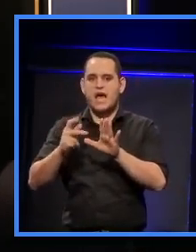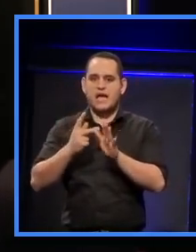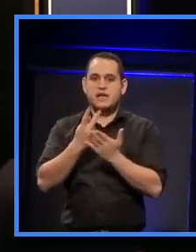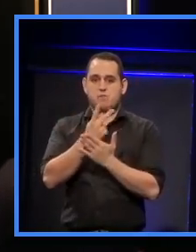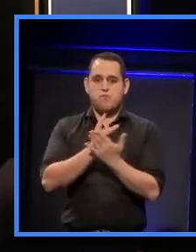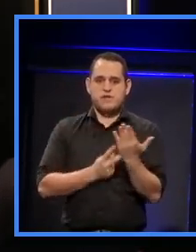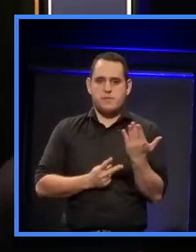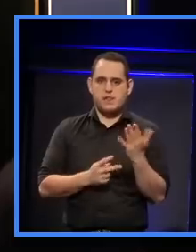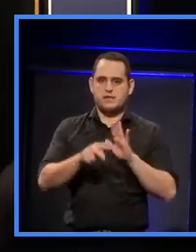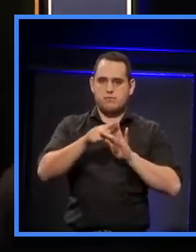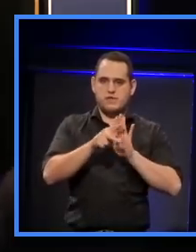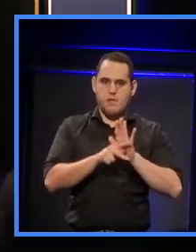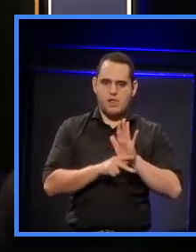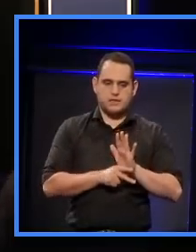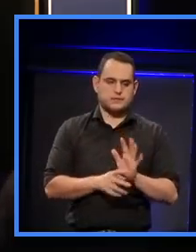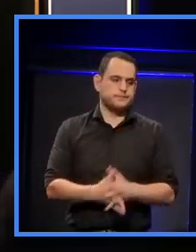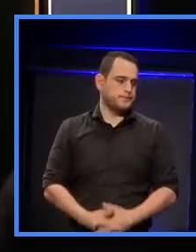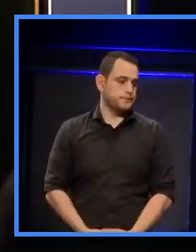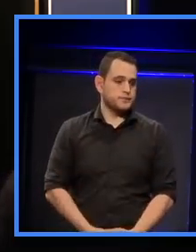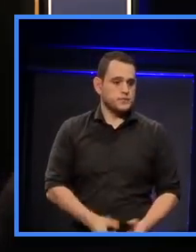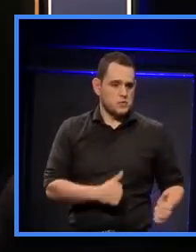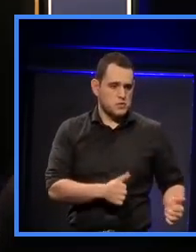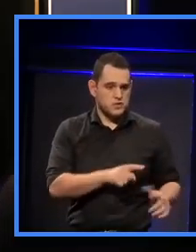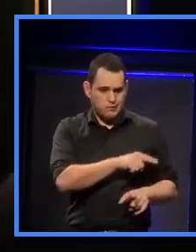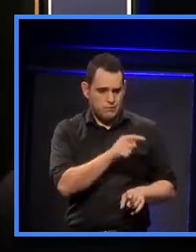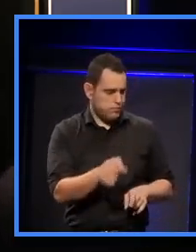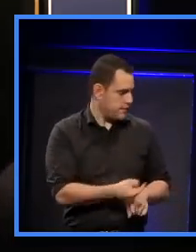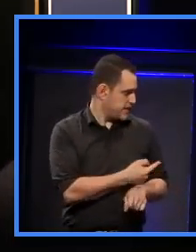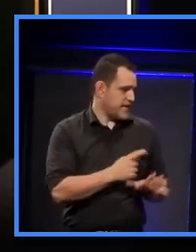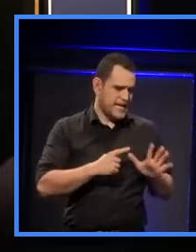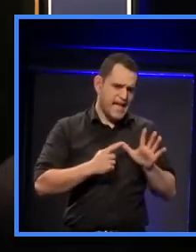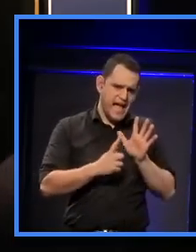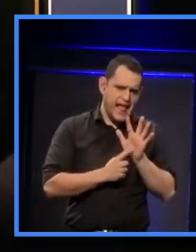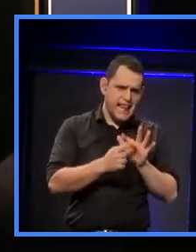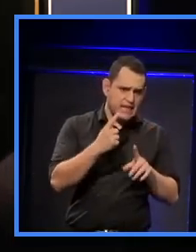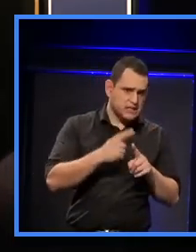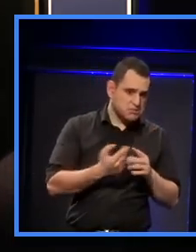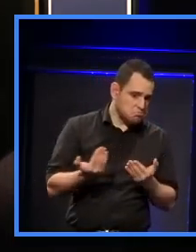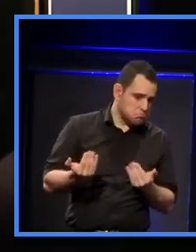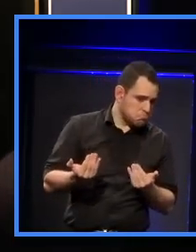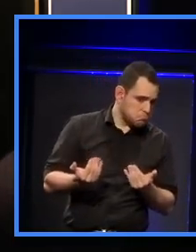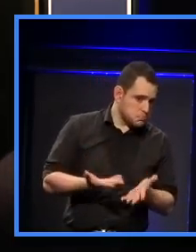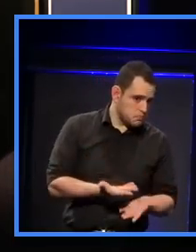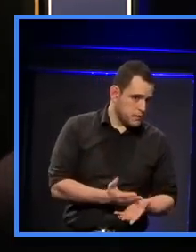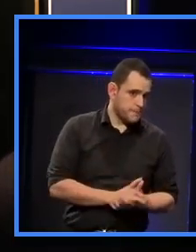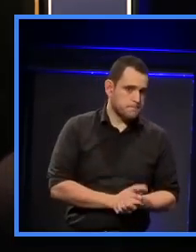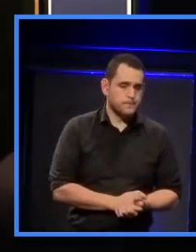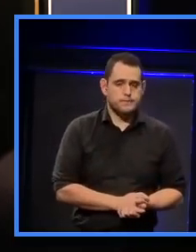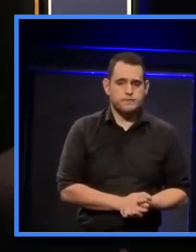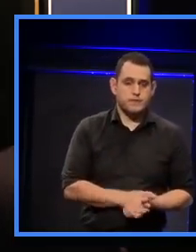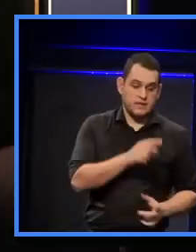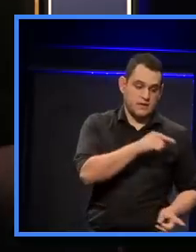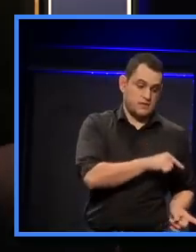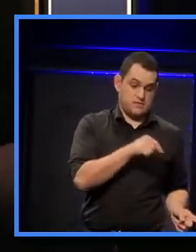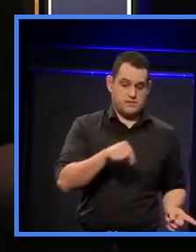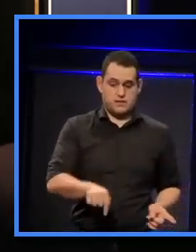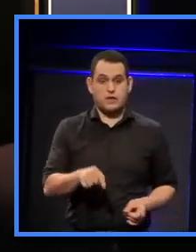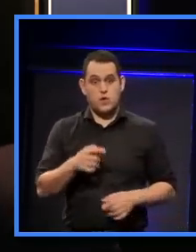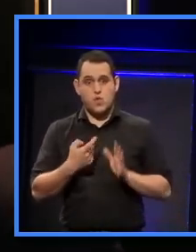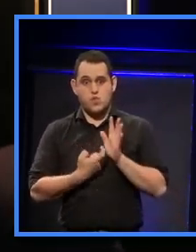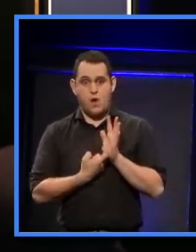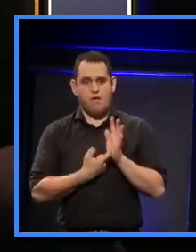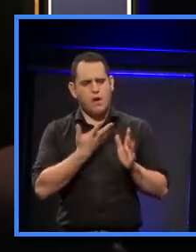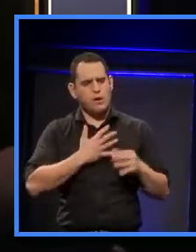perhaps have a reflection from Alex around what we've just heard, perhaps if you go first, Alex. But Ro, I'd love you to think a bit